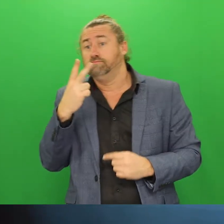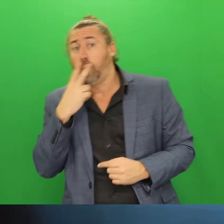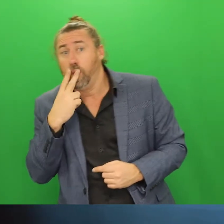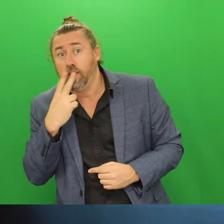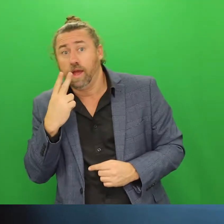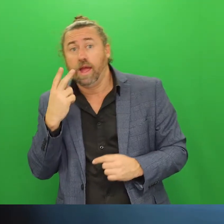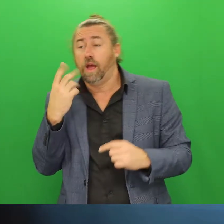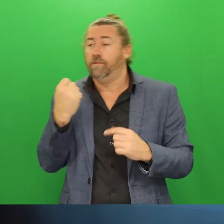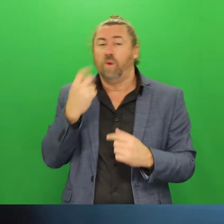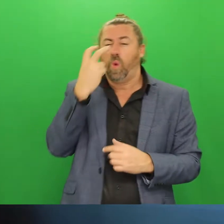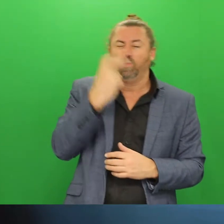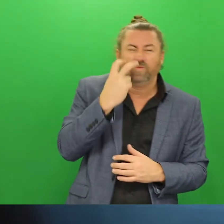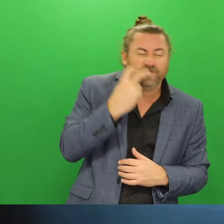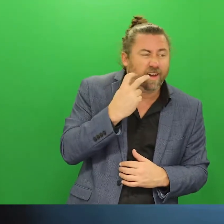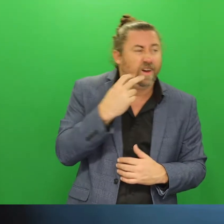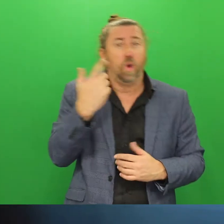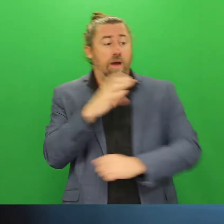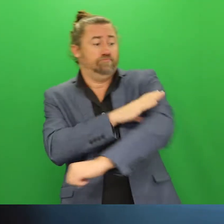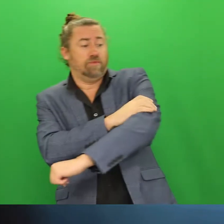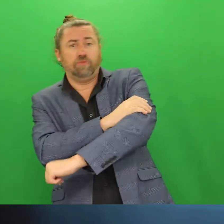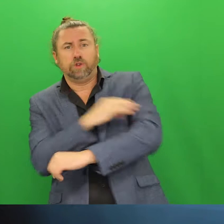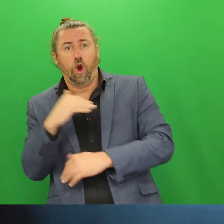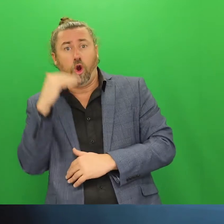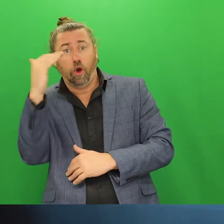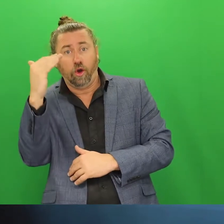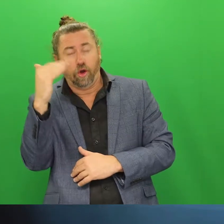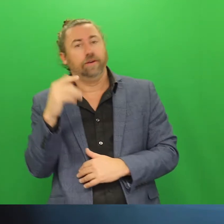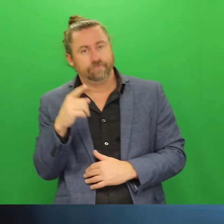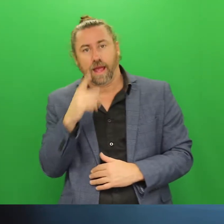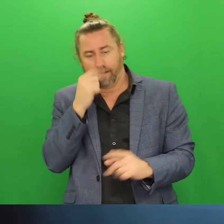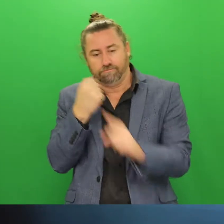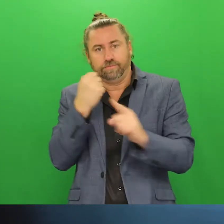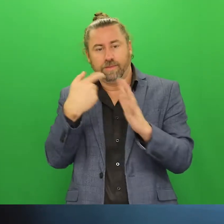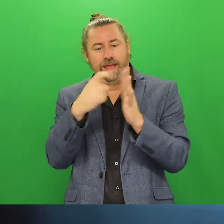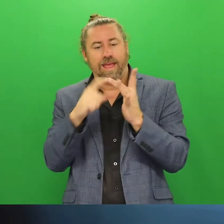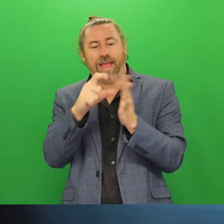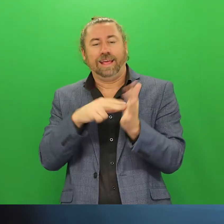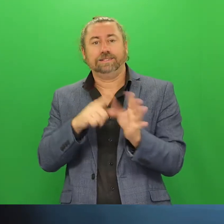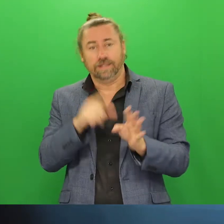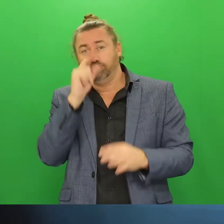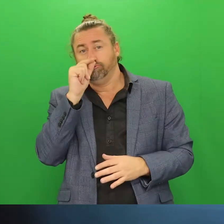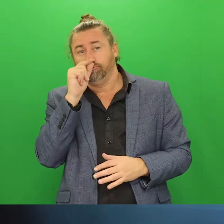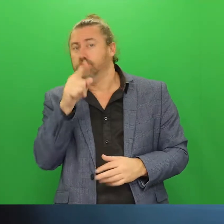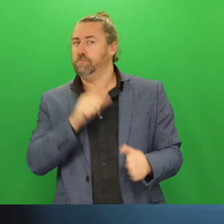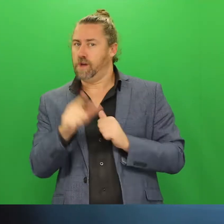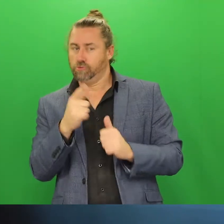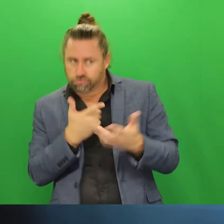or you're a smoker or have a history of kidney disease in your family, again, talk to your GP or your nurse or your health practitioner